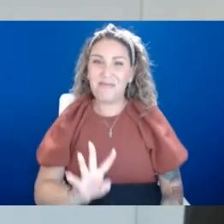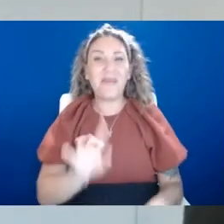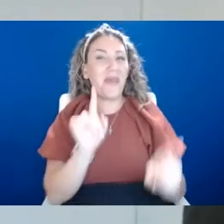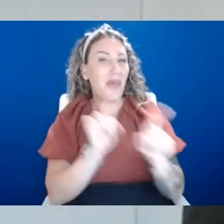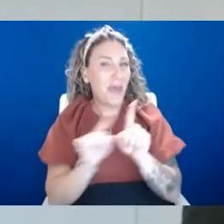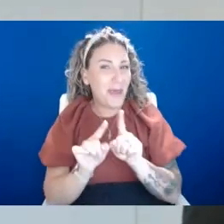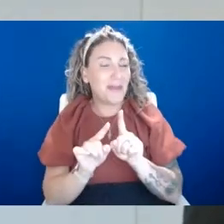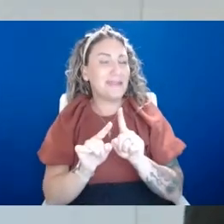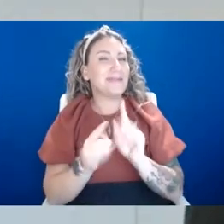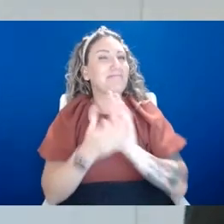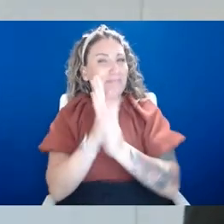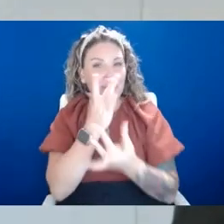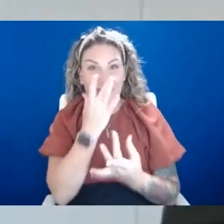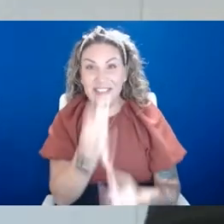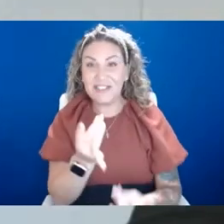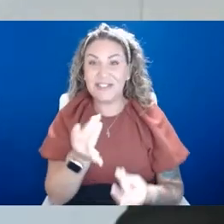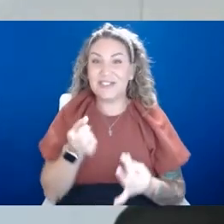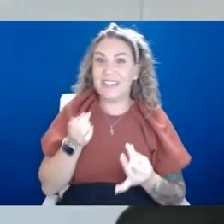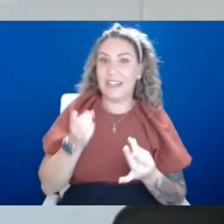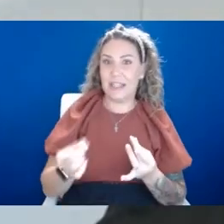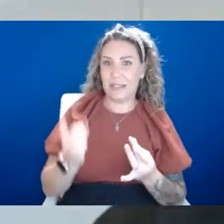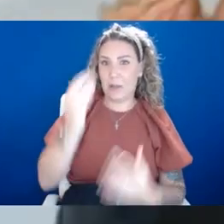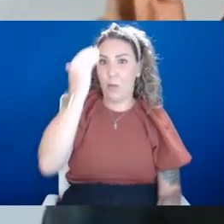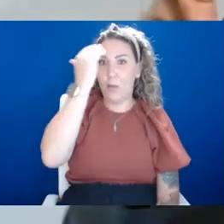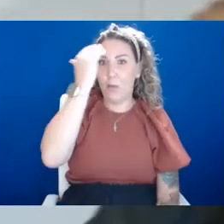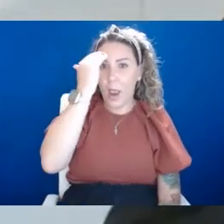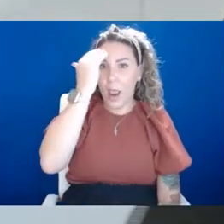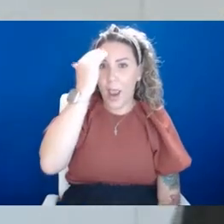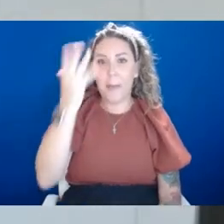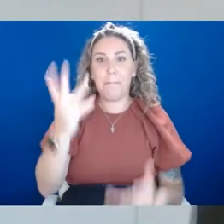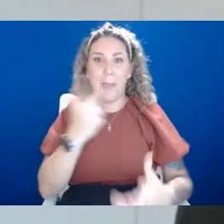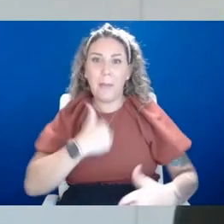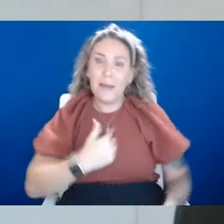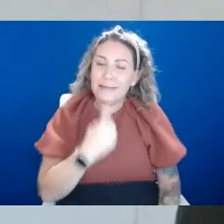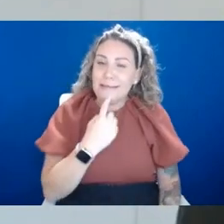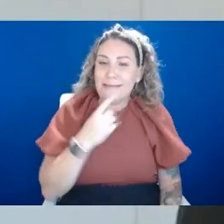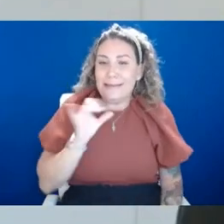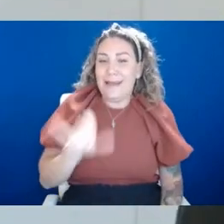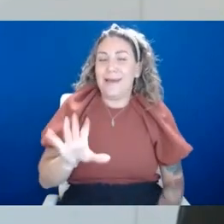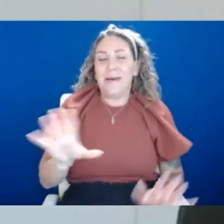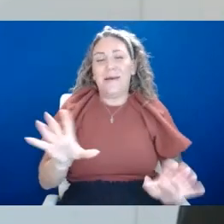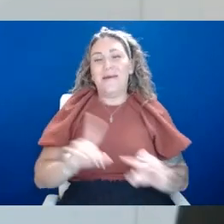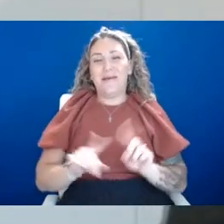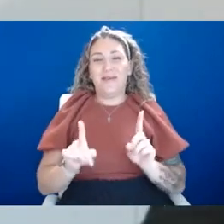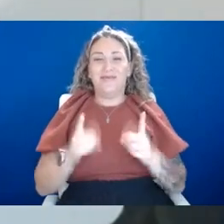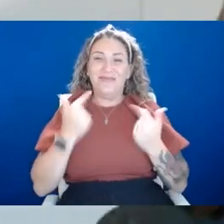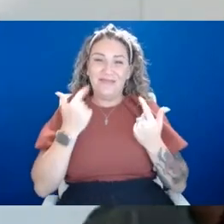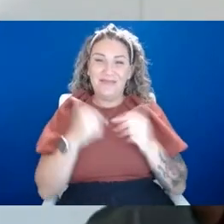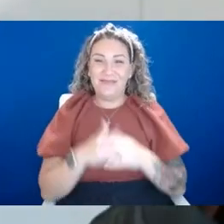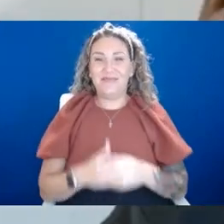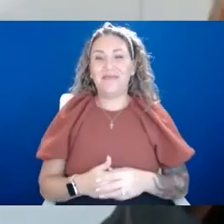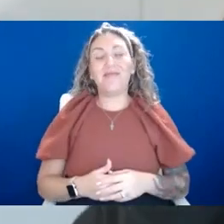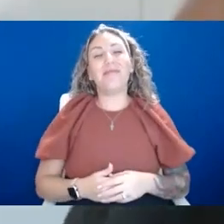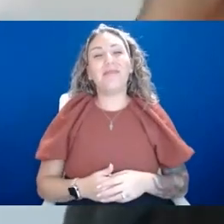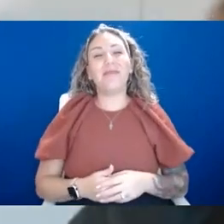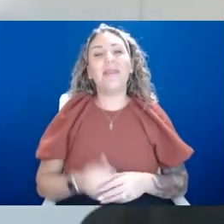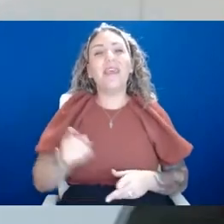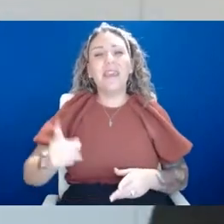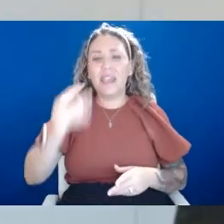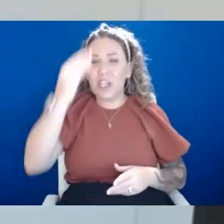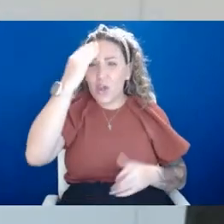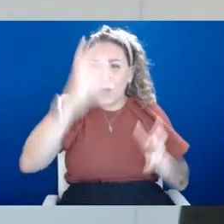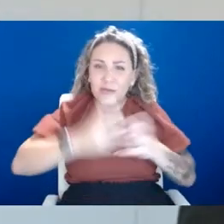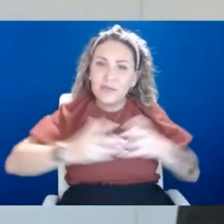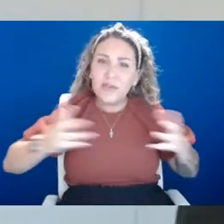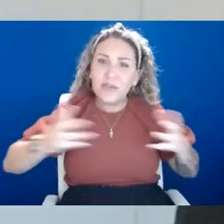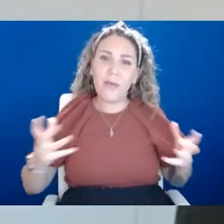such an interesting thing, because he's so aware, maybe I'm just saying that. But, but he knows so much, and he has so much